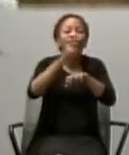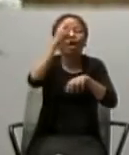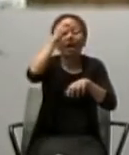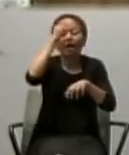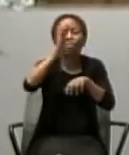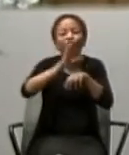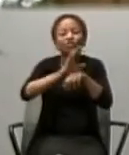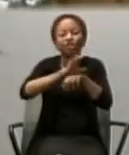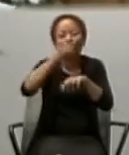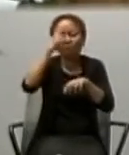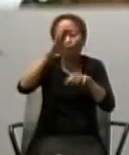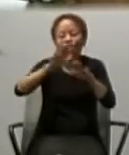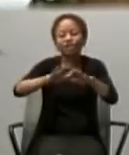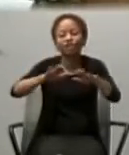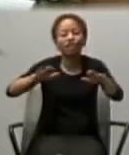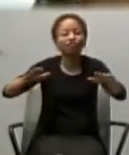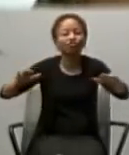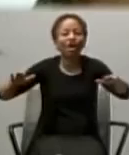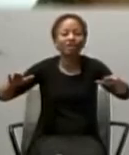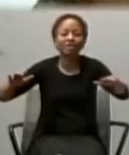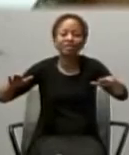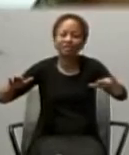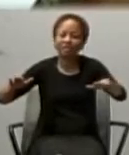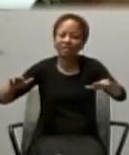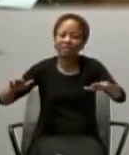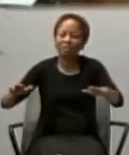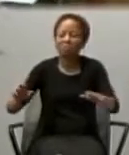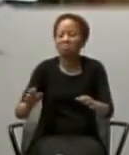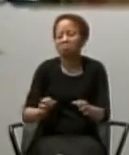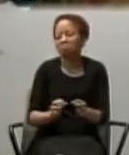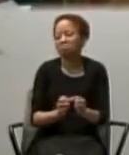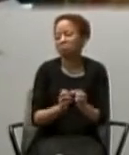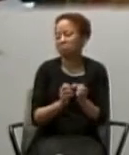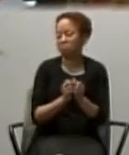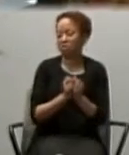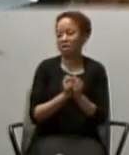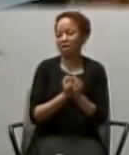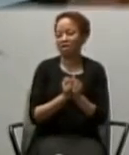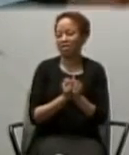It's a great place to go up, lovely people, upstanding,